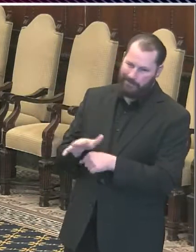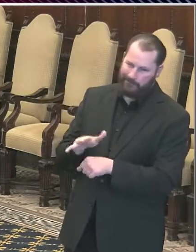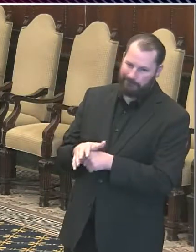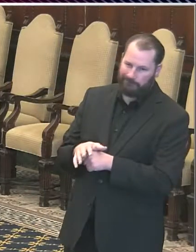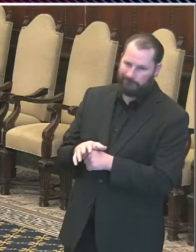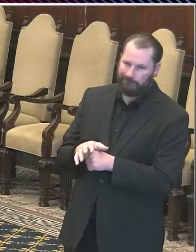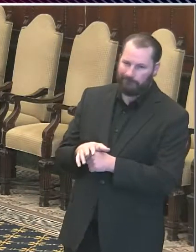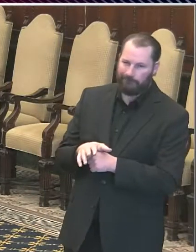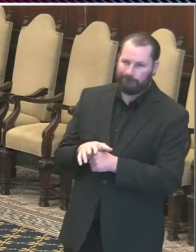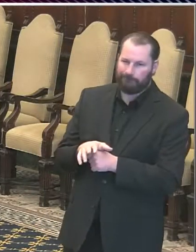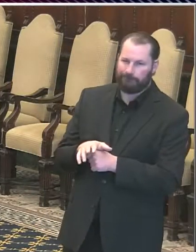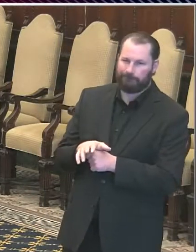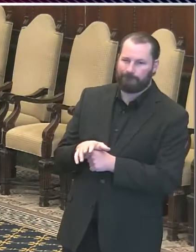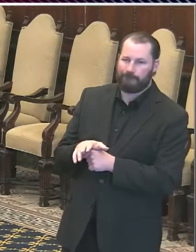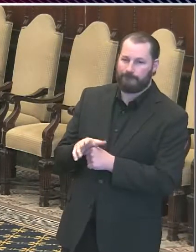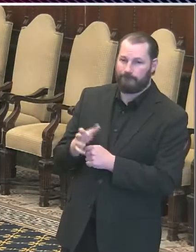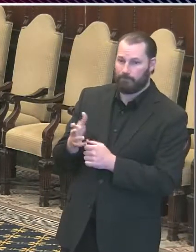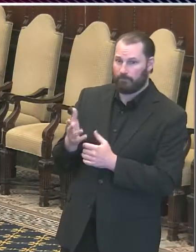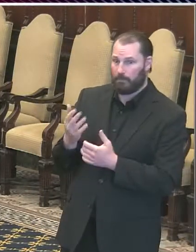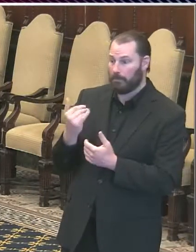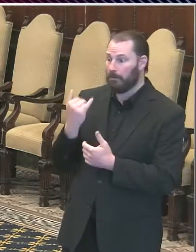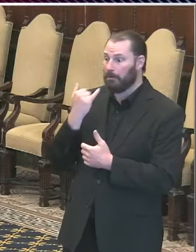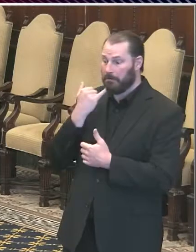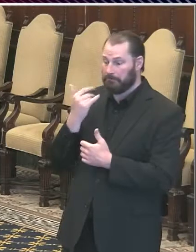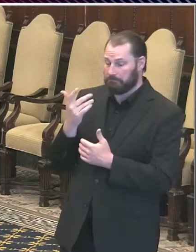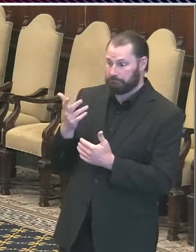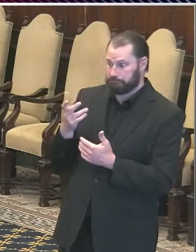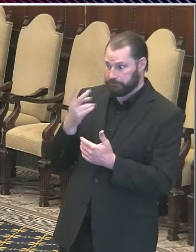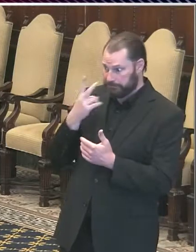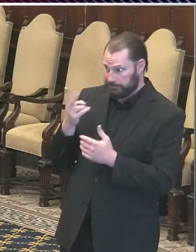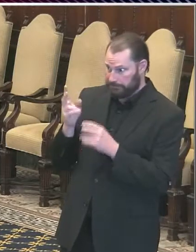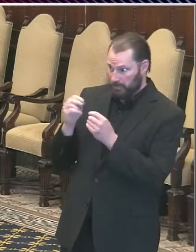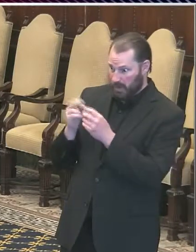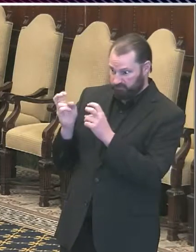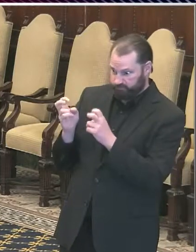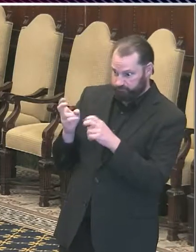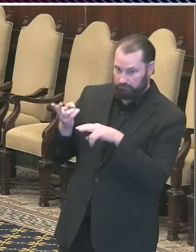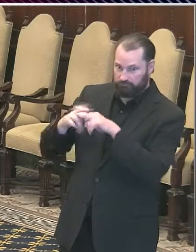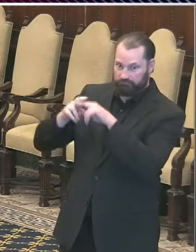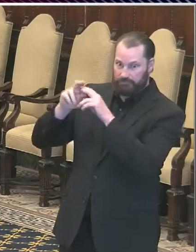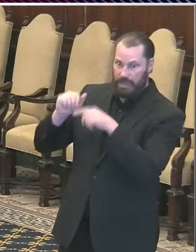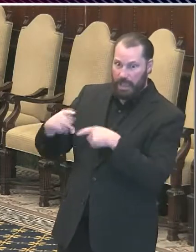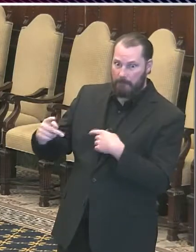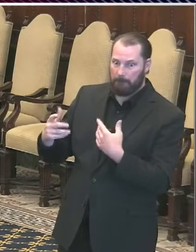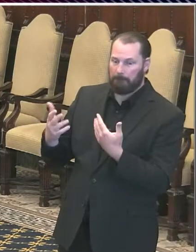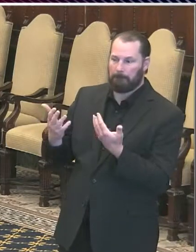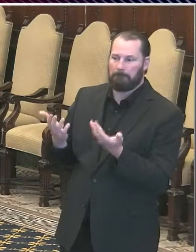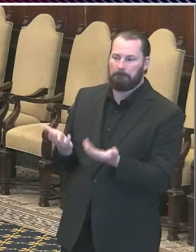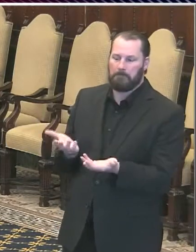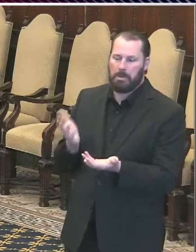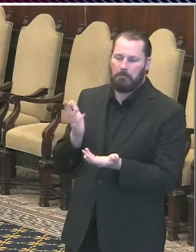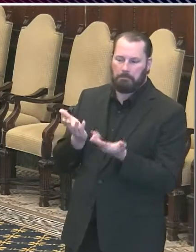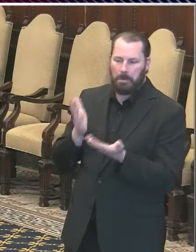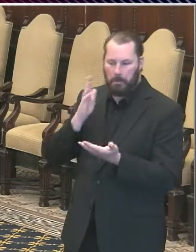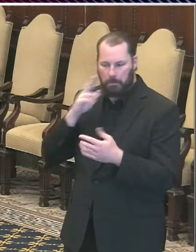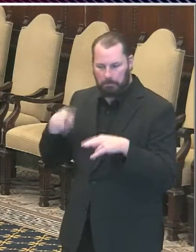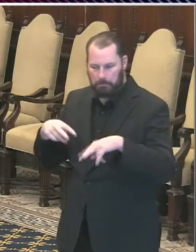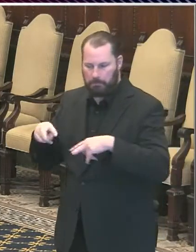fraction of the city for the data to be useful I really think it's too early to say about the value of those apps right now okay thank you that was it